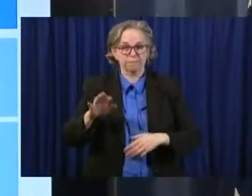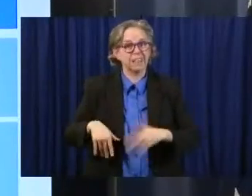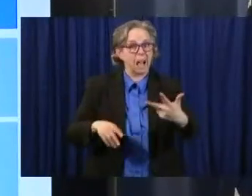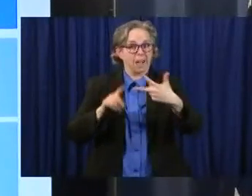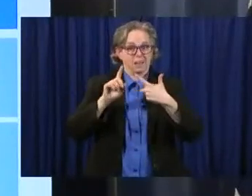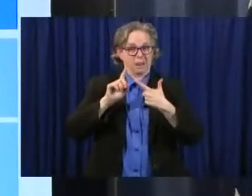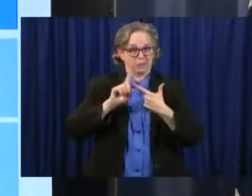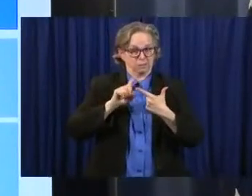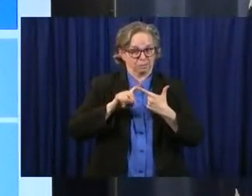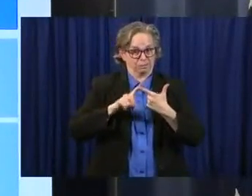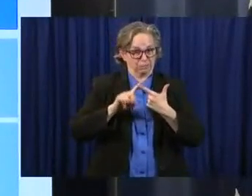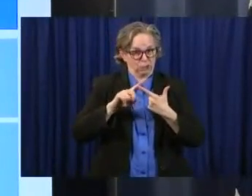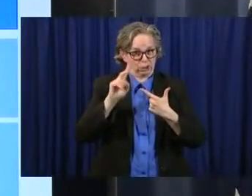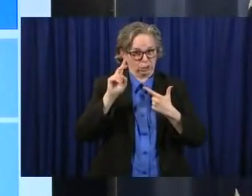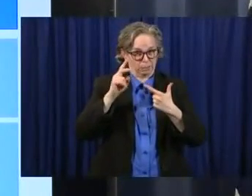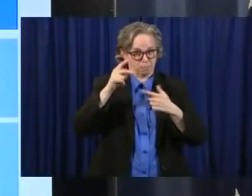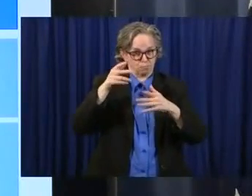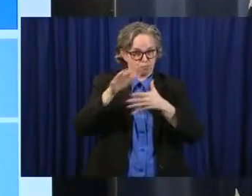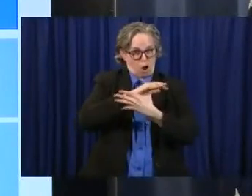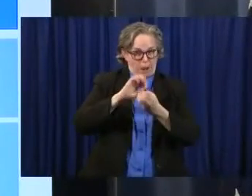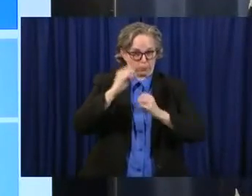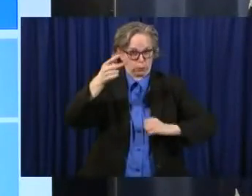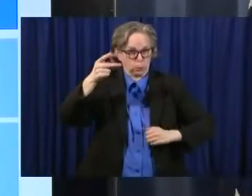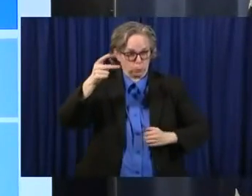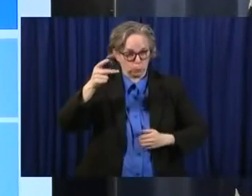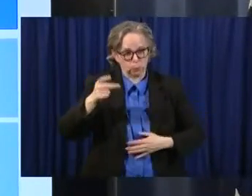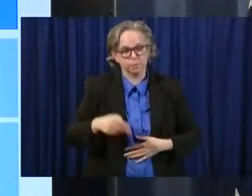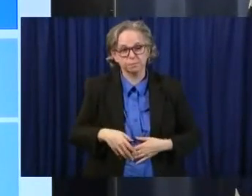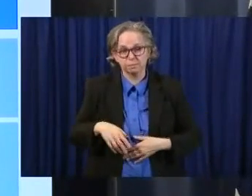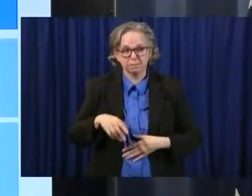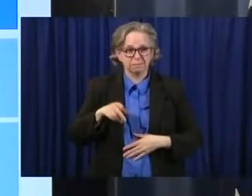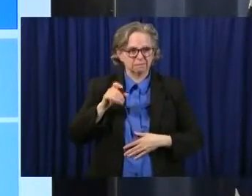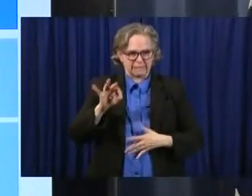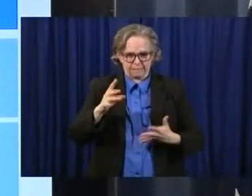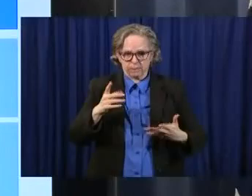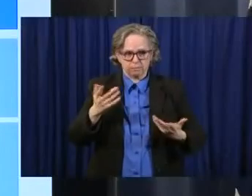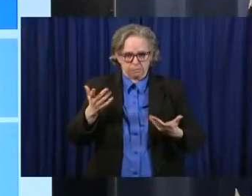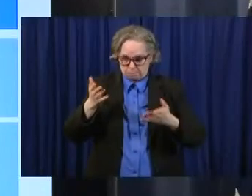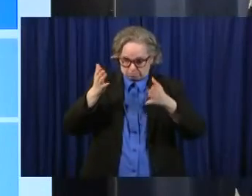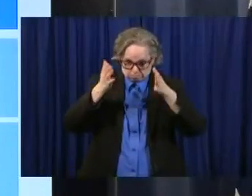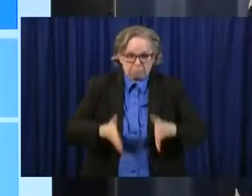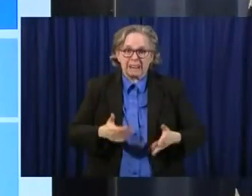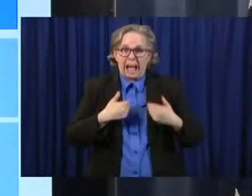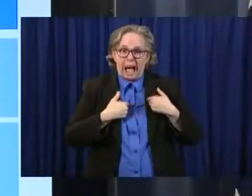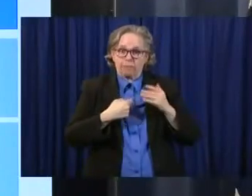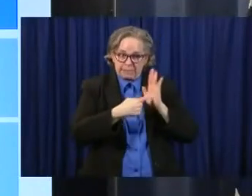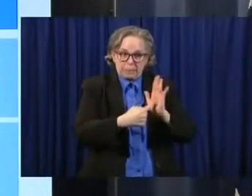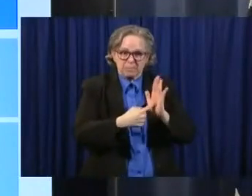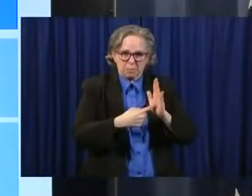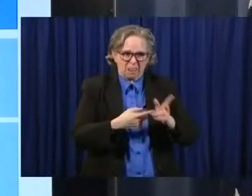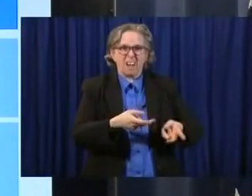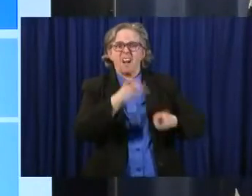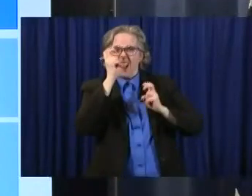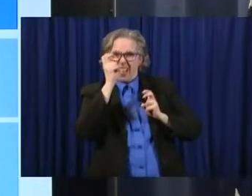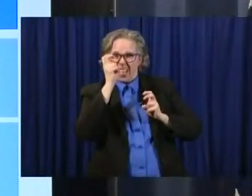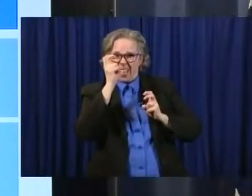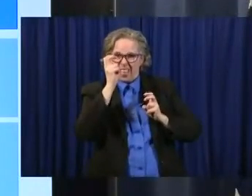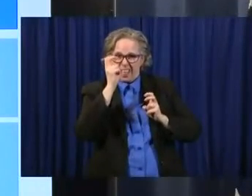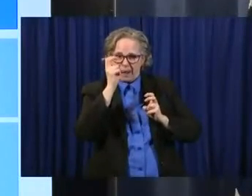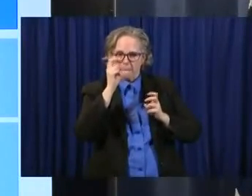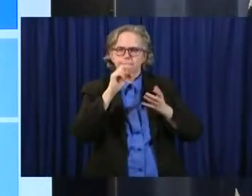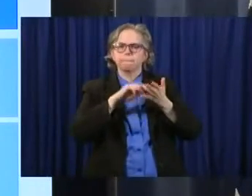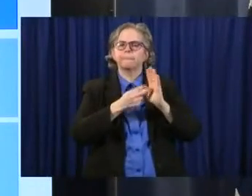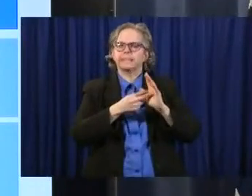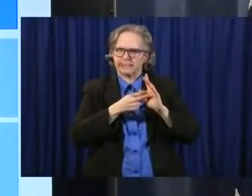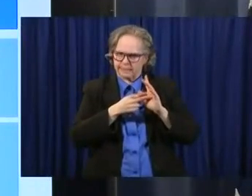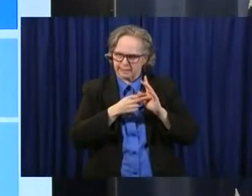we're looking, first of all, at Ohioans with symptoms, people who are actually sick at the time of presenting. And we've always looked more